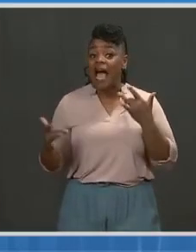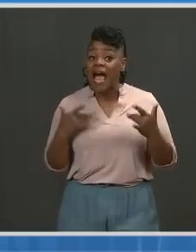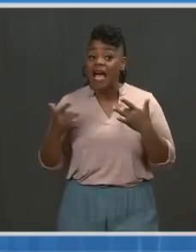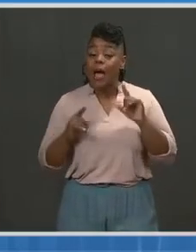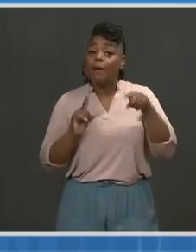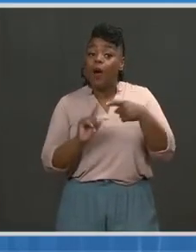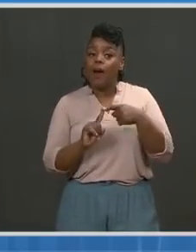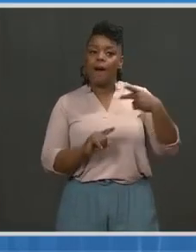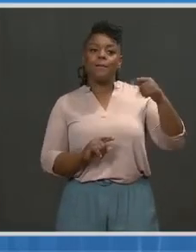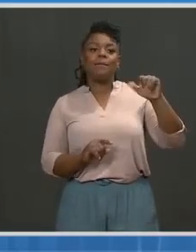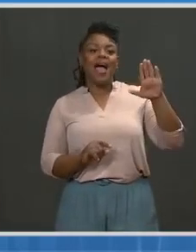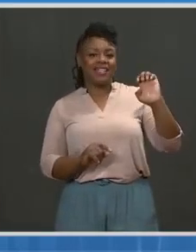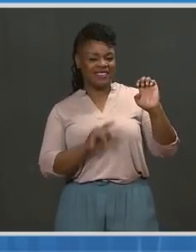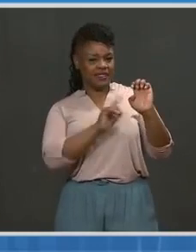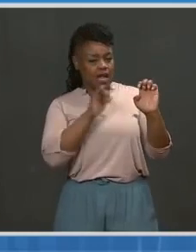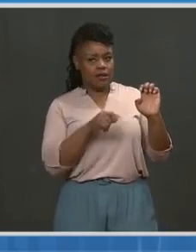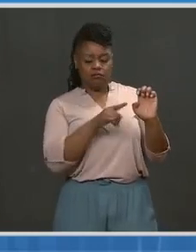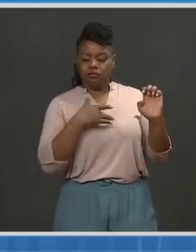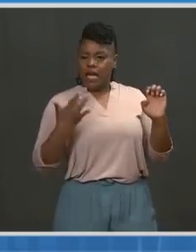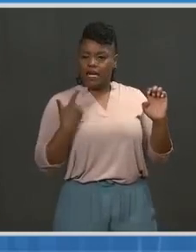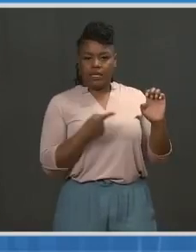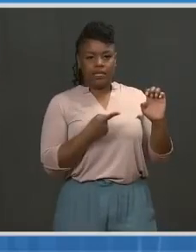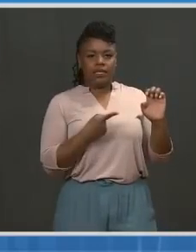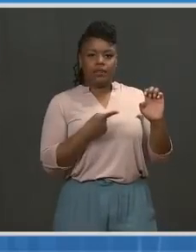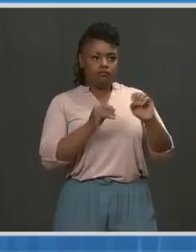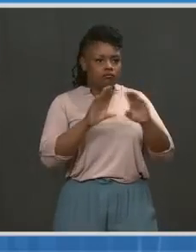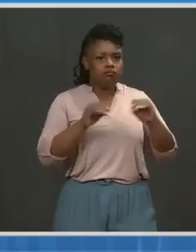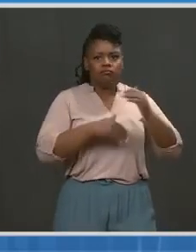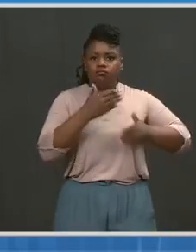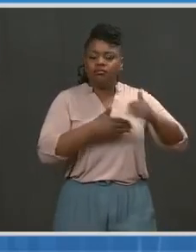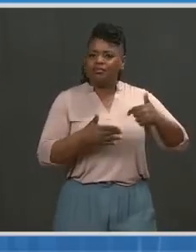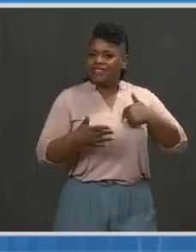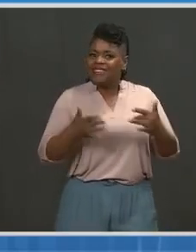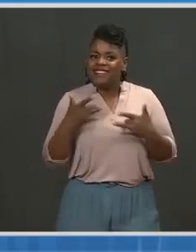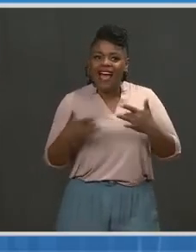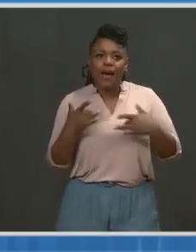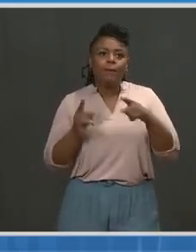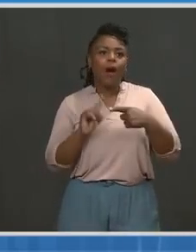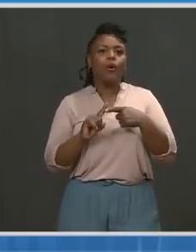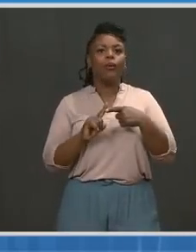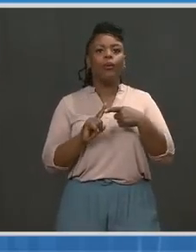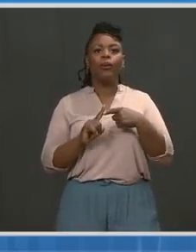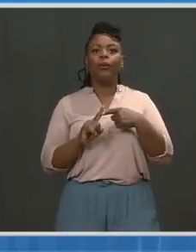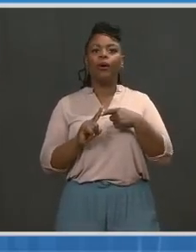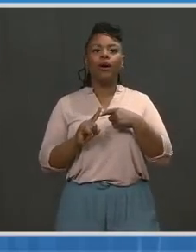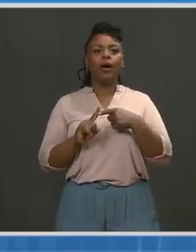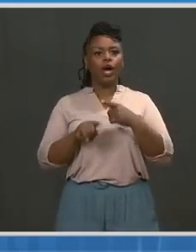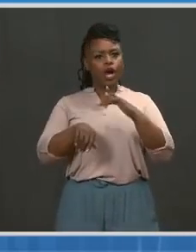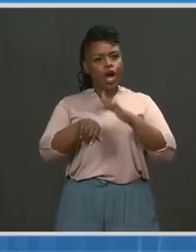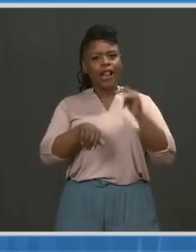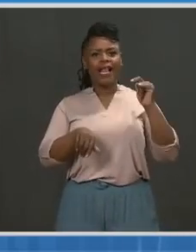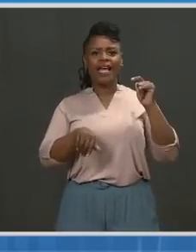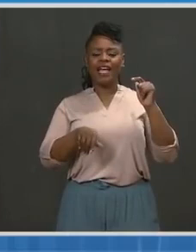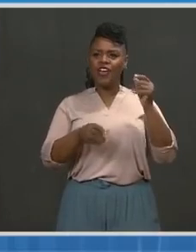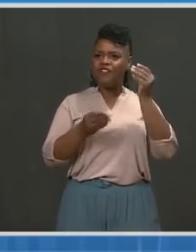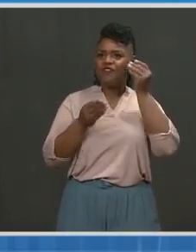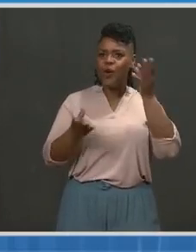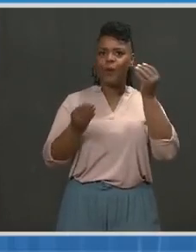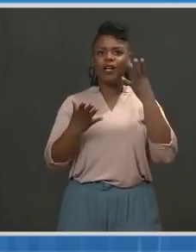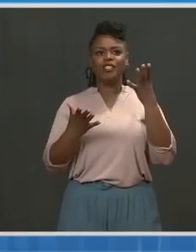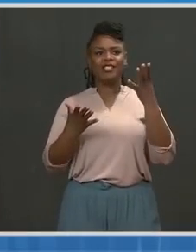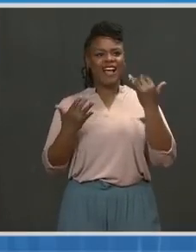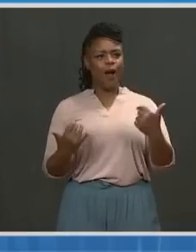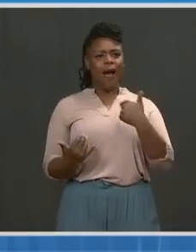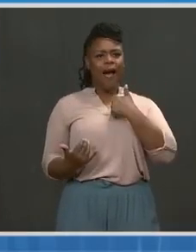about the pace of vaccination that is happening, about the early data that we're seeing of the changes in infection rates,